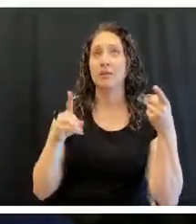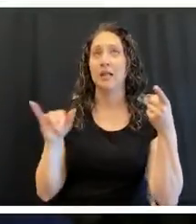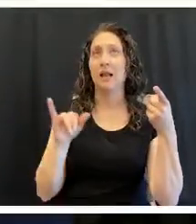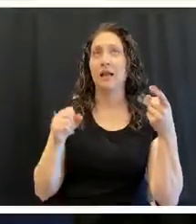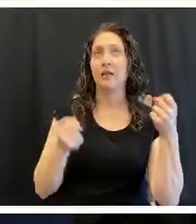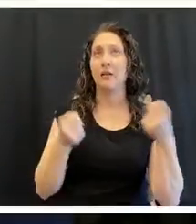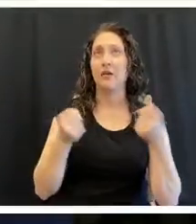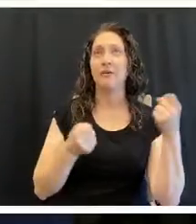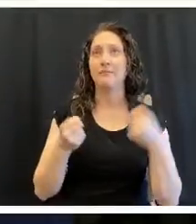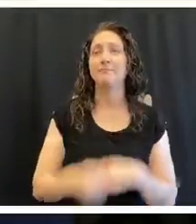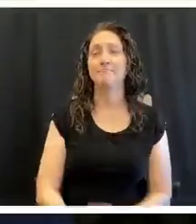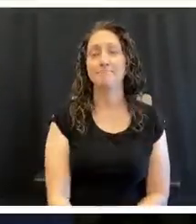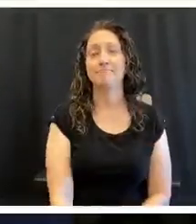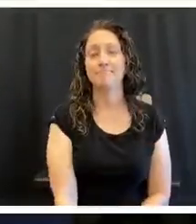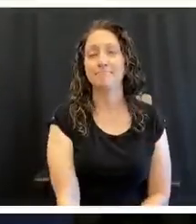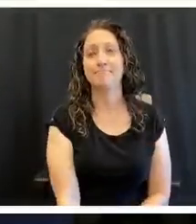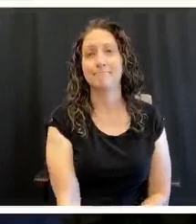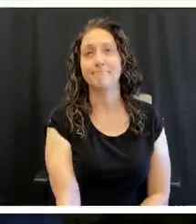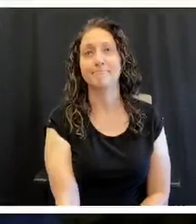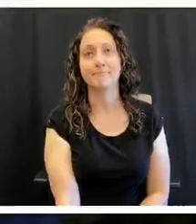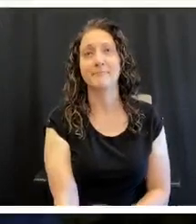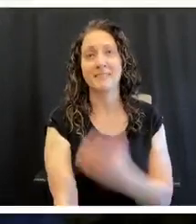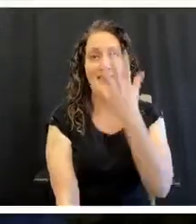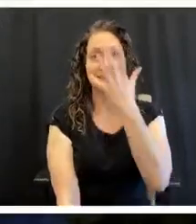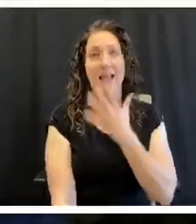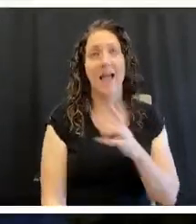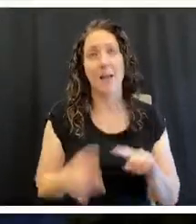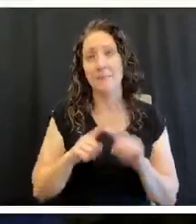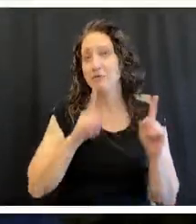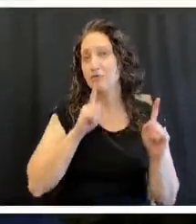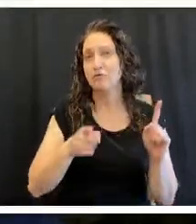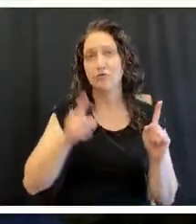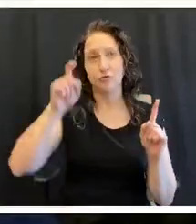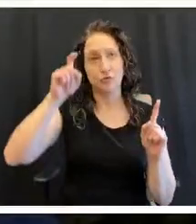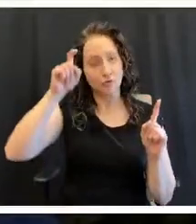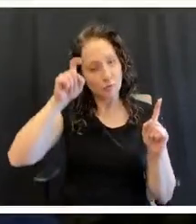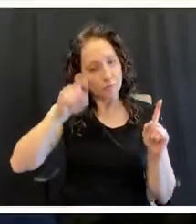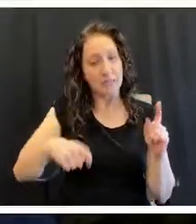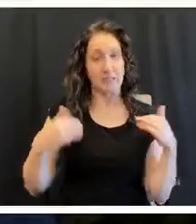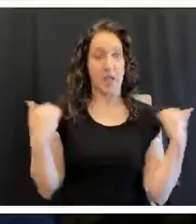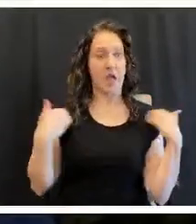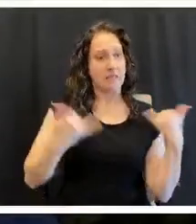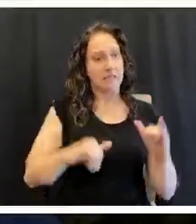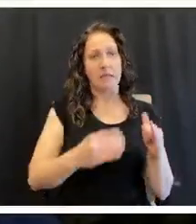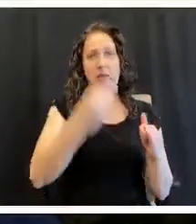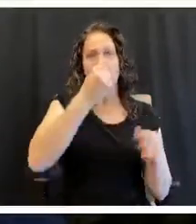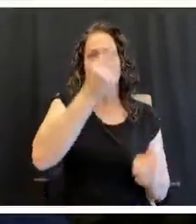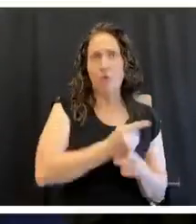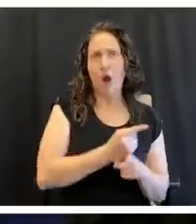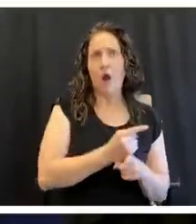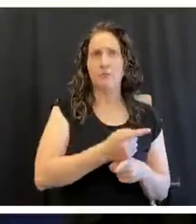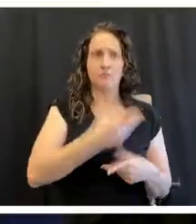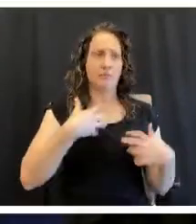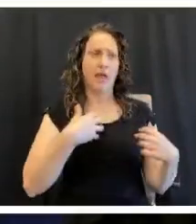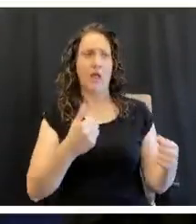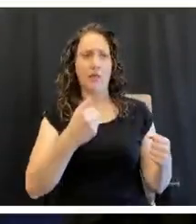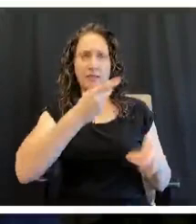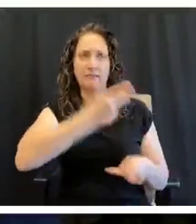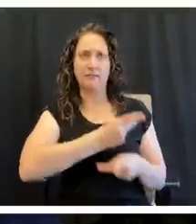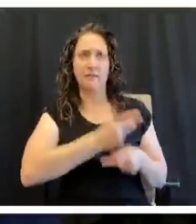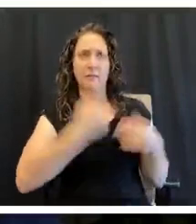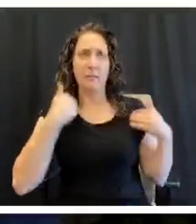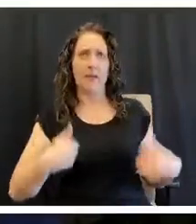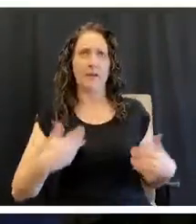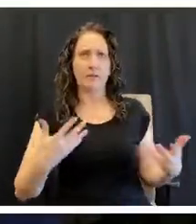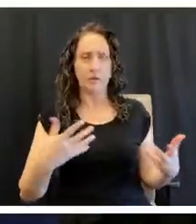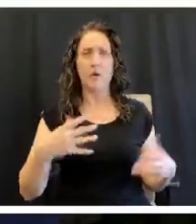Yeah, it's, it's, it's a sad trick. We've got to take care of our bodies when we're young and eat the right things. So in, in place of pasta and